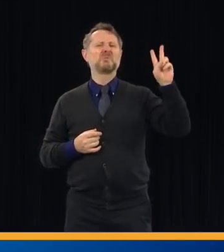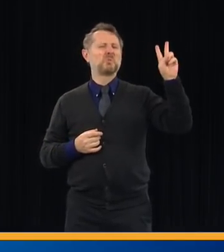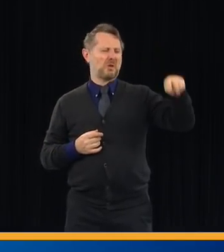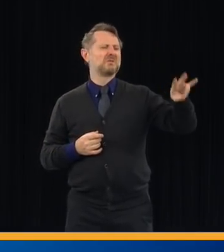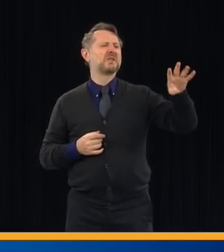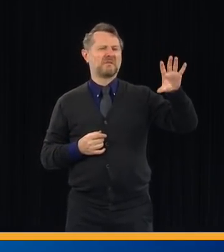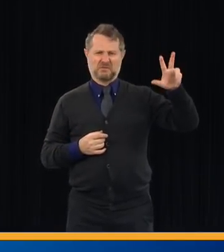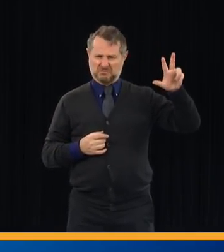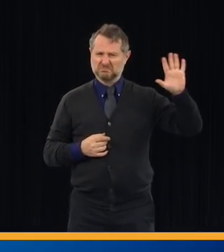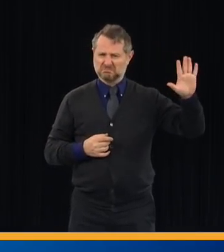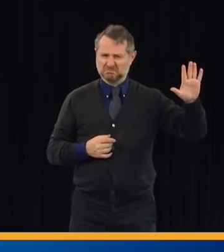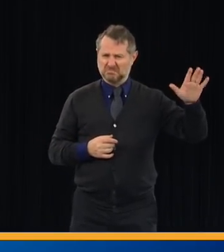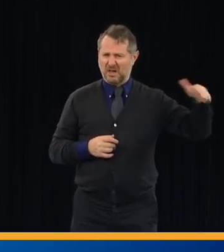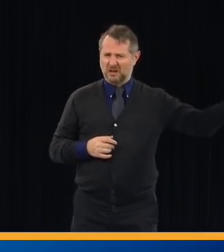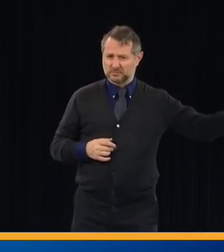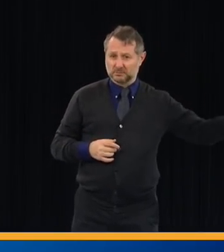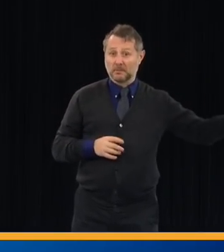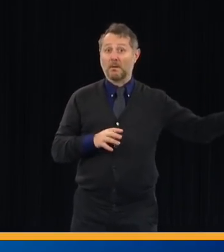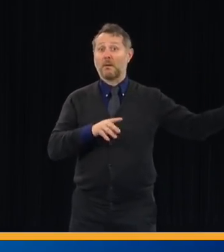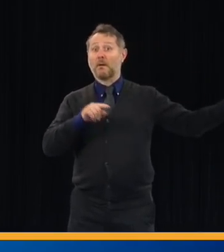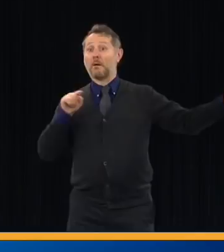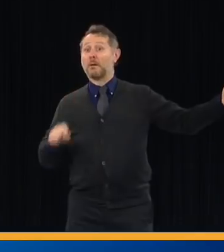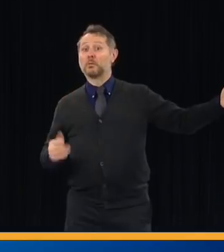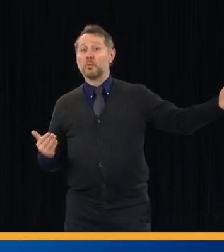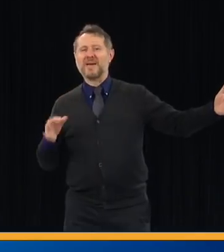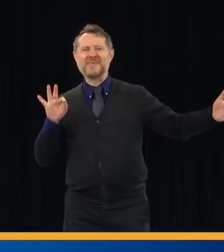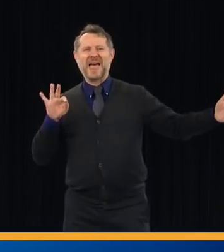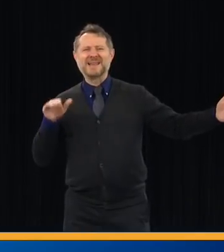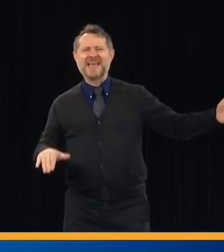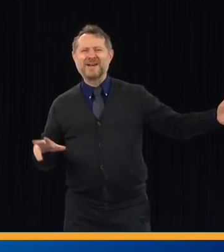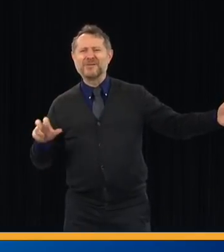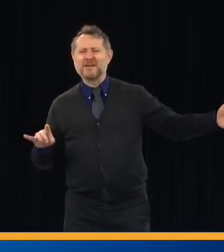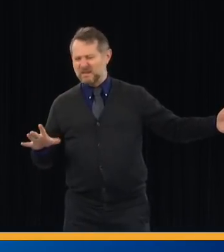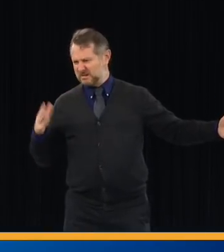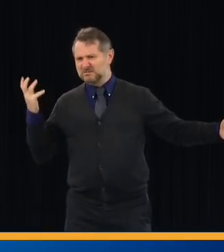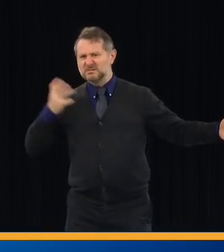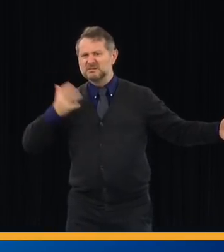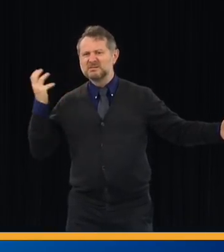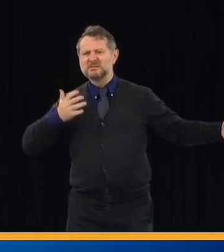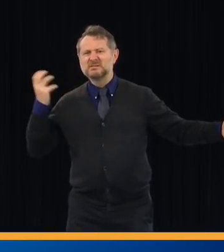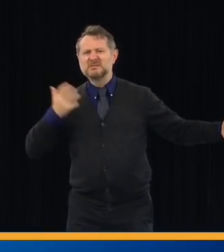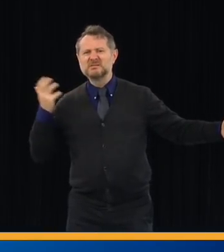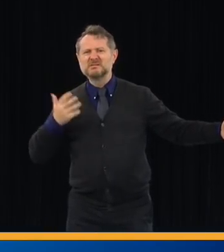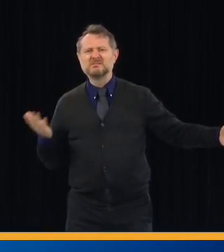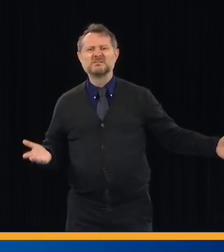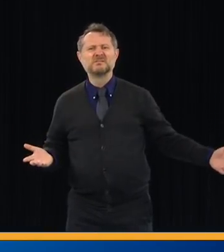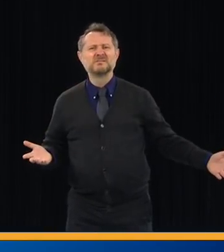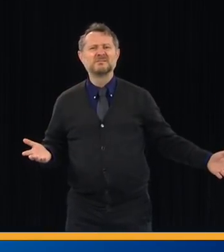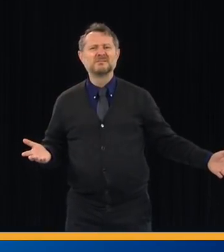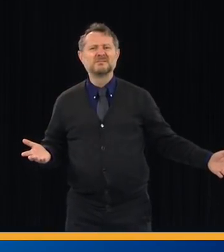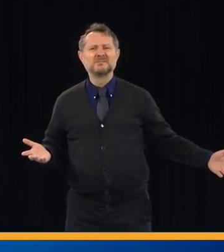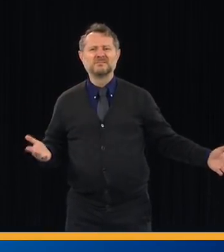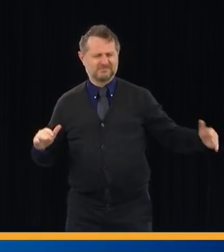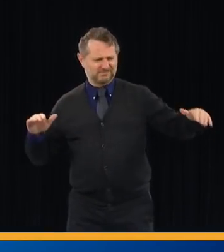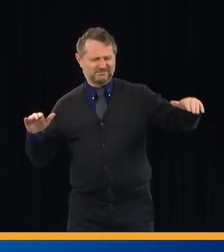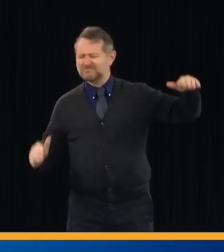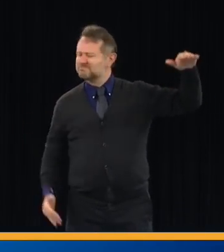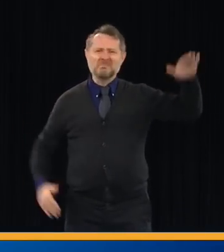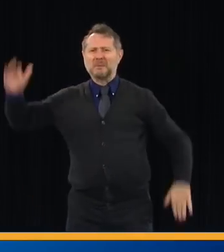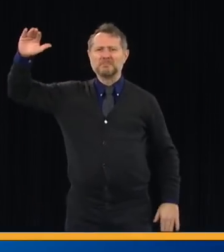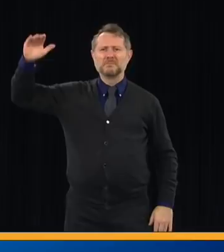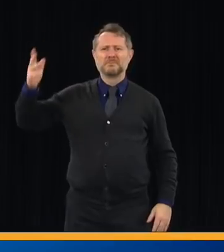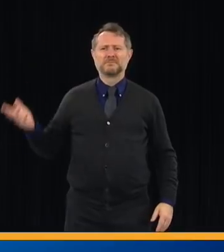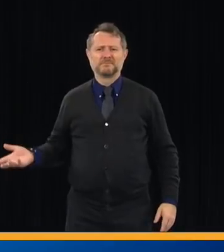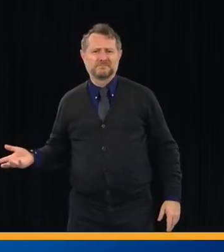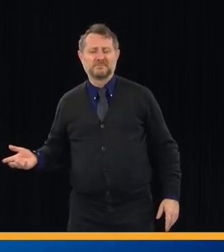lives lost. We're now at 9,385. Big question for everyone is, when do we